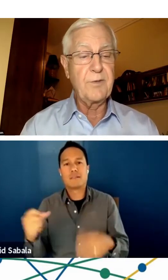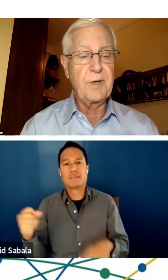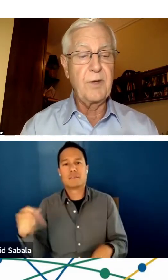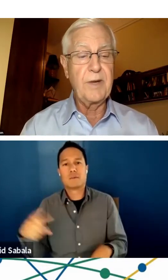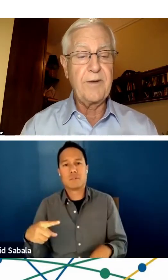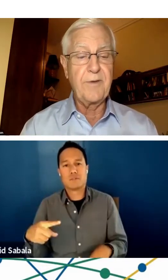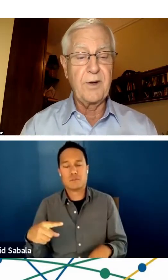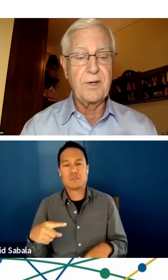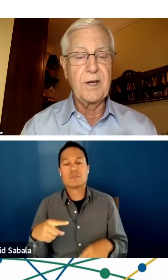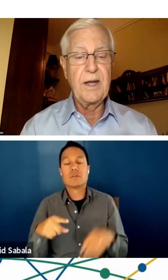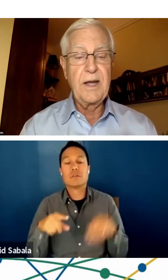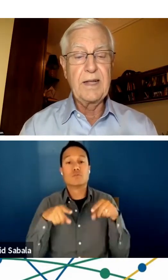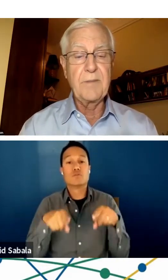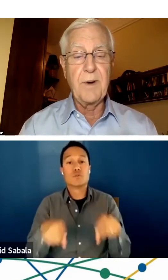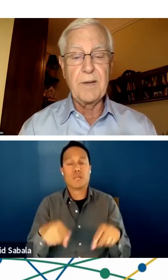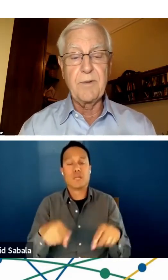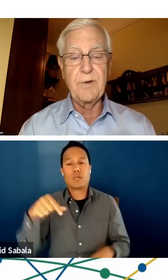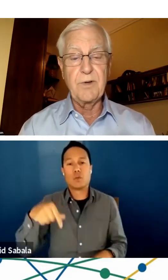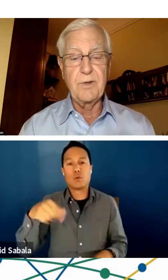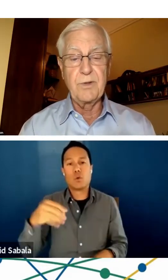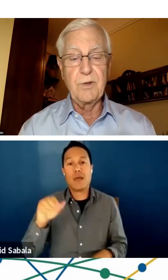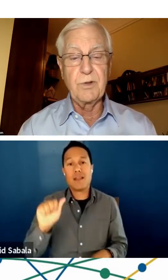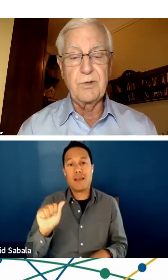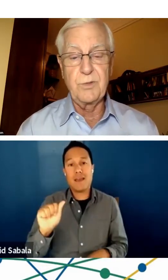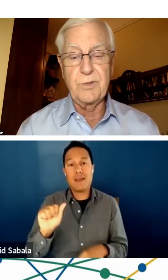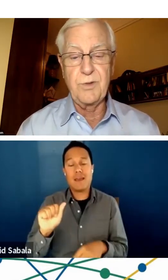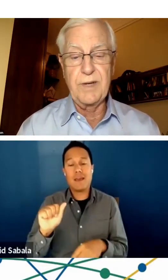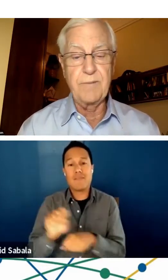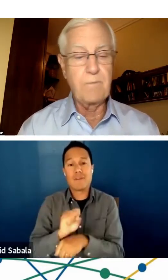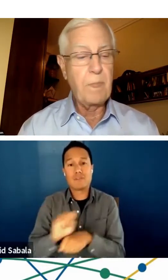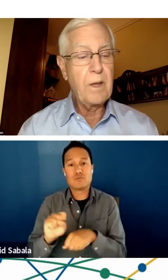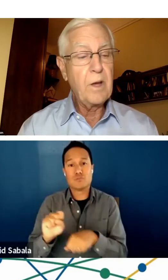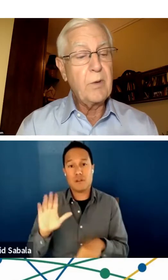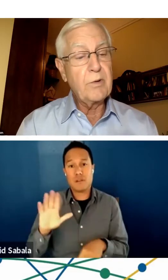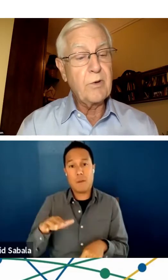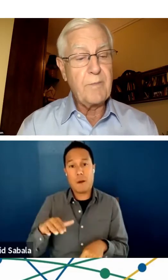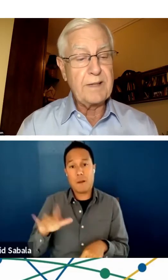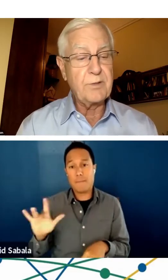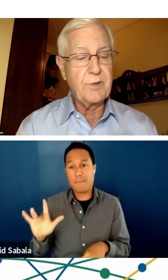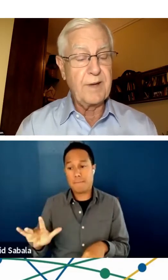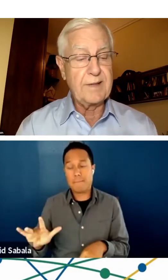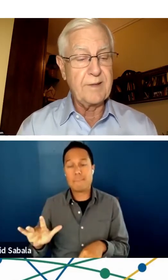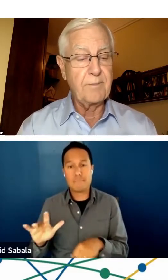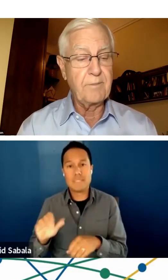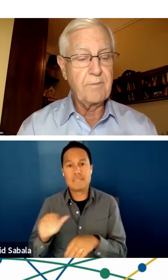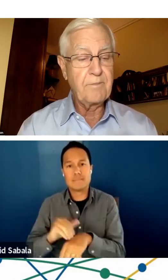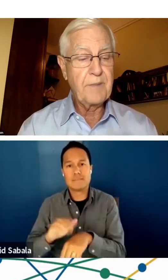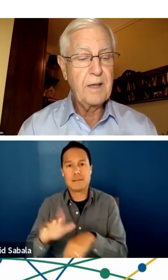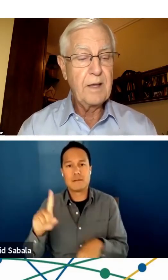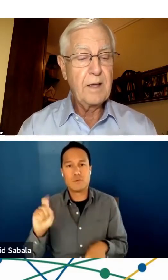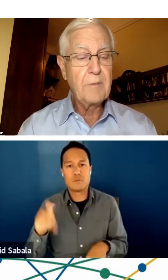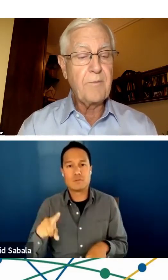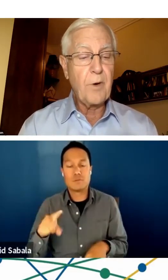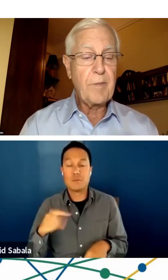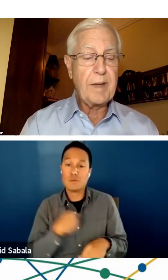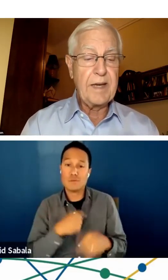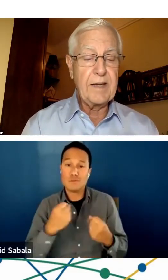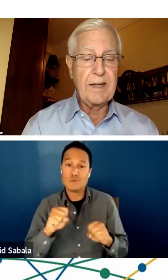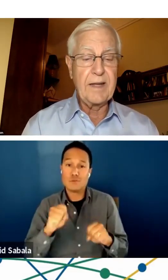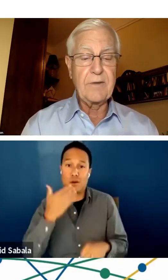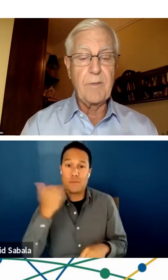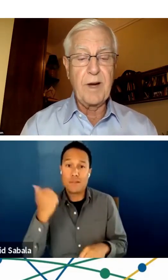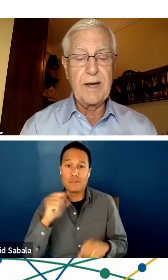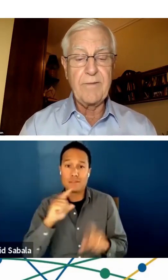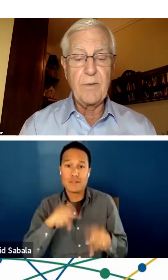questions through the Q&A function at the bottom of your Zoom screen. We will do our best to address them. Before we